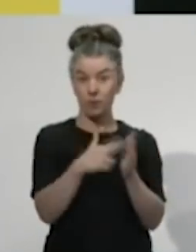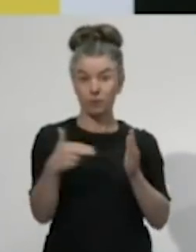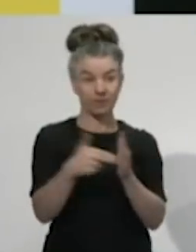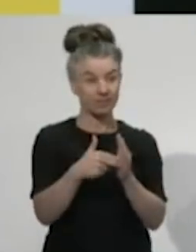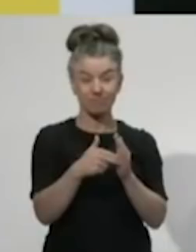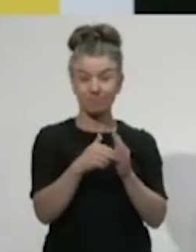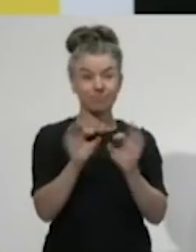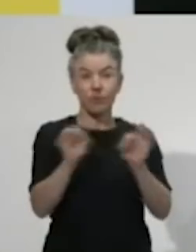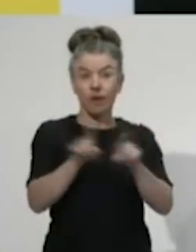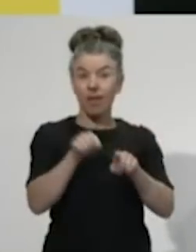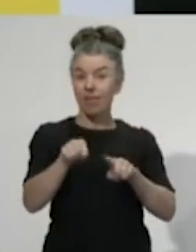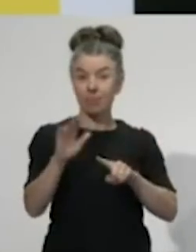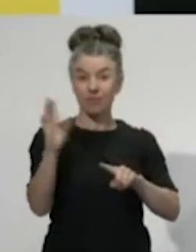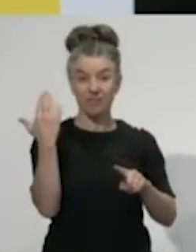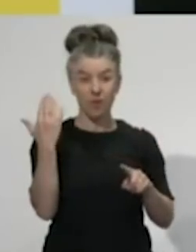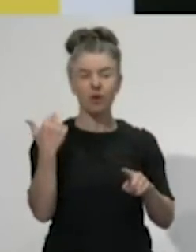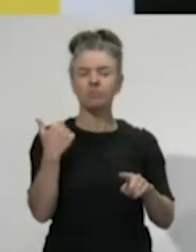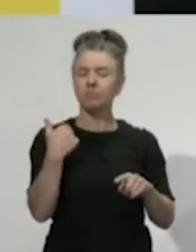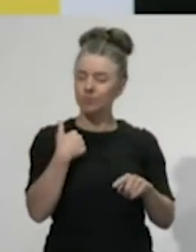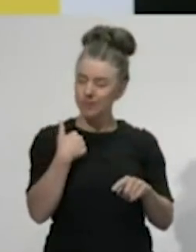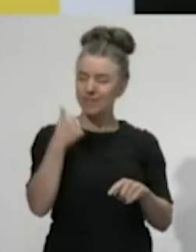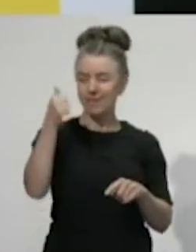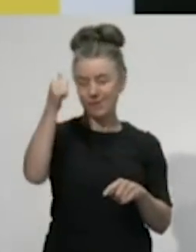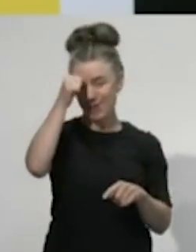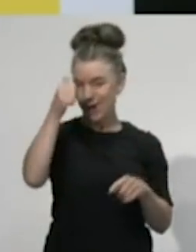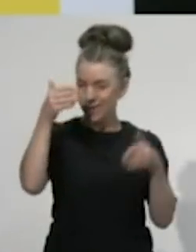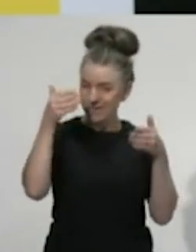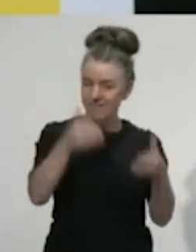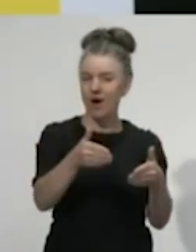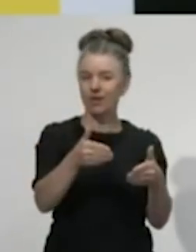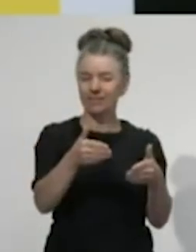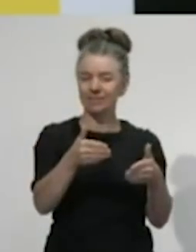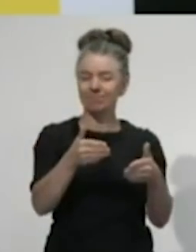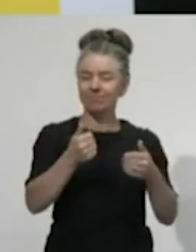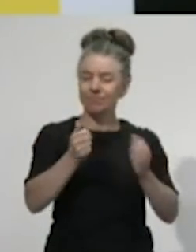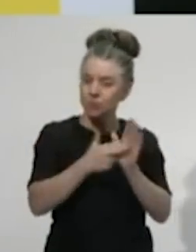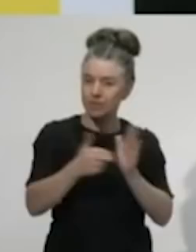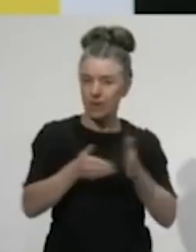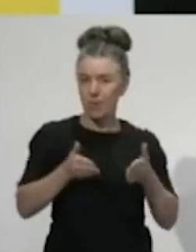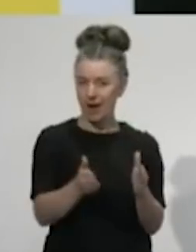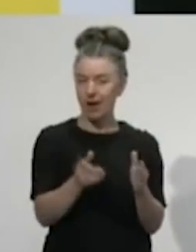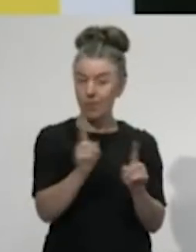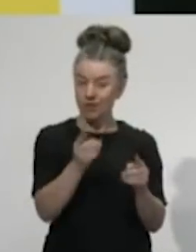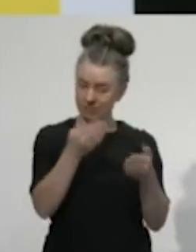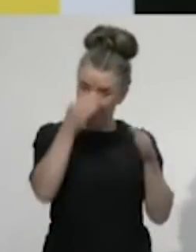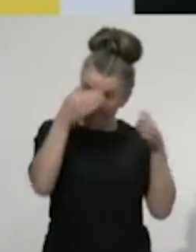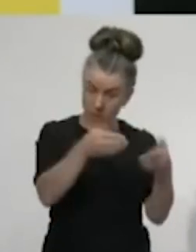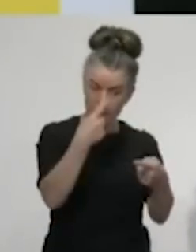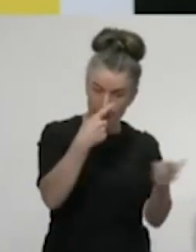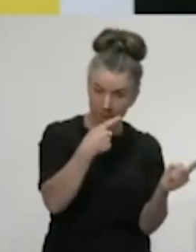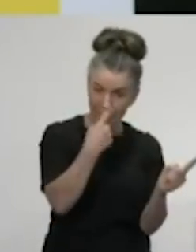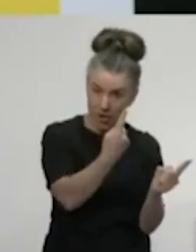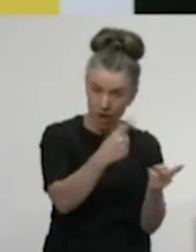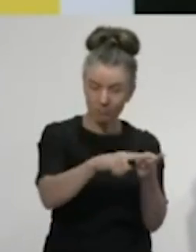But nor do we need one. When it has come to COVID-19, we have carved a path based on our people, our health